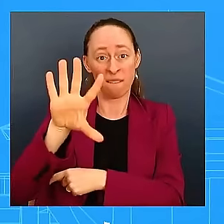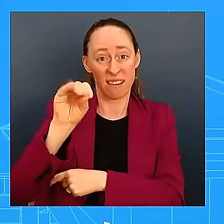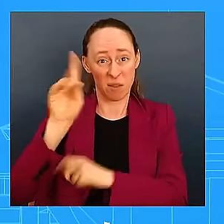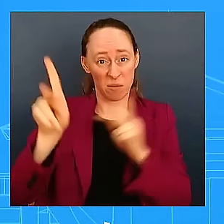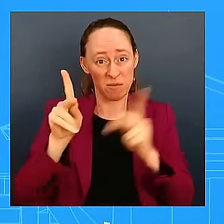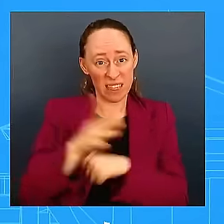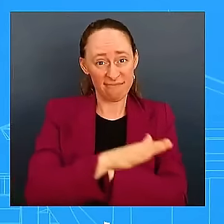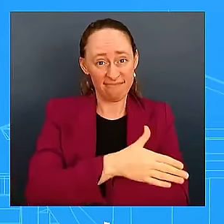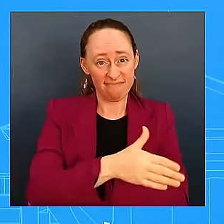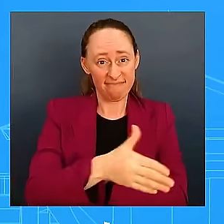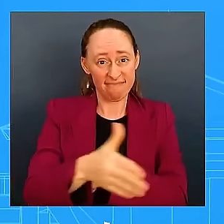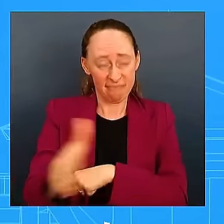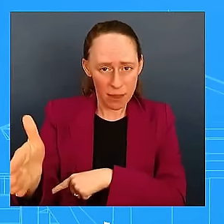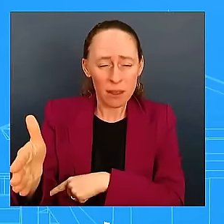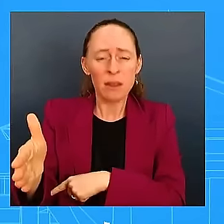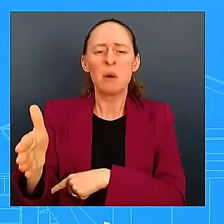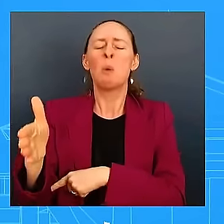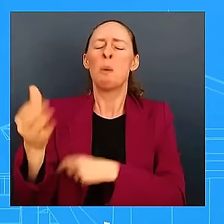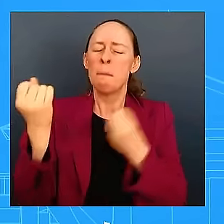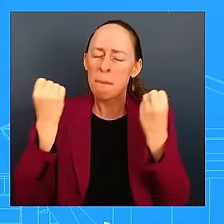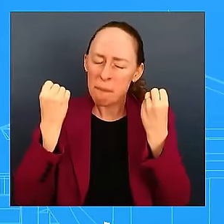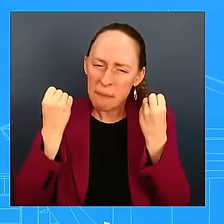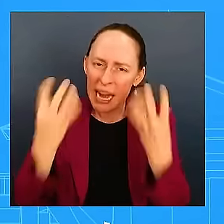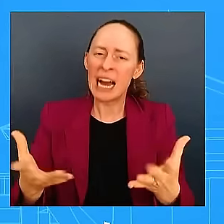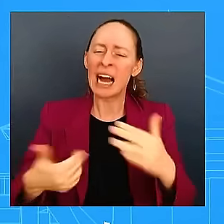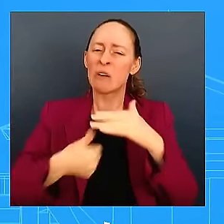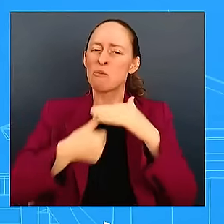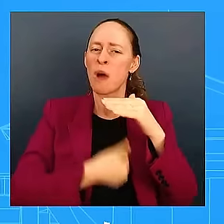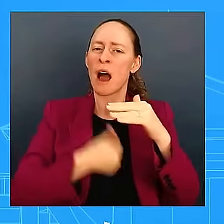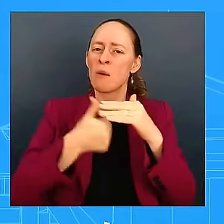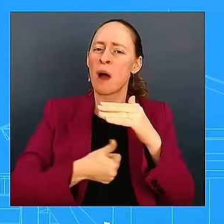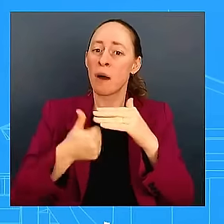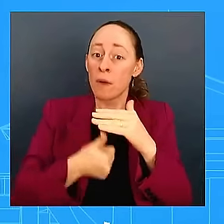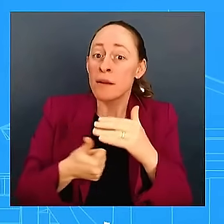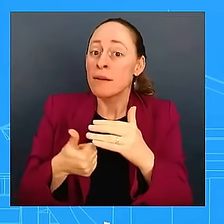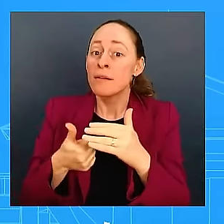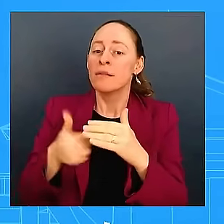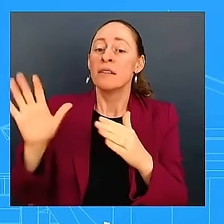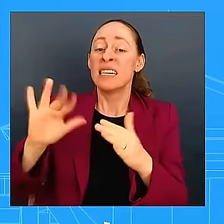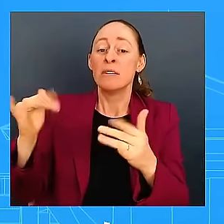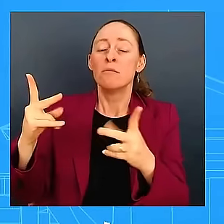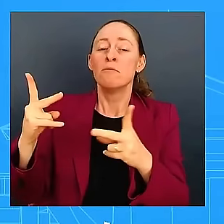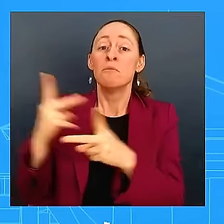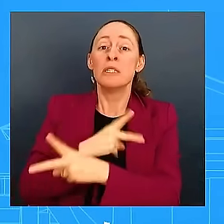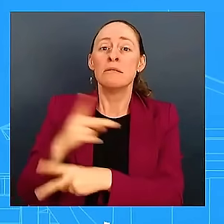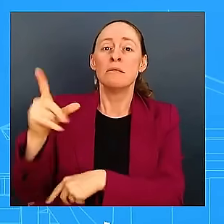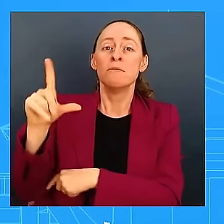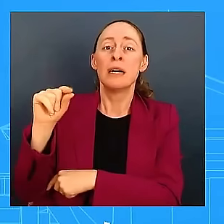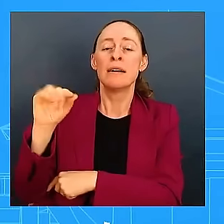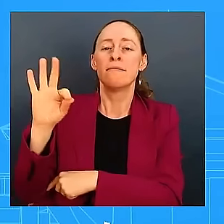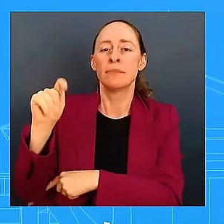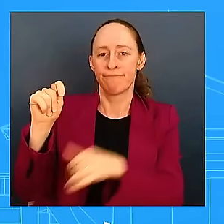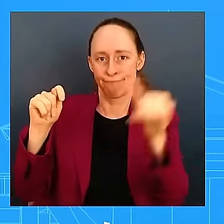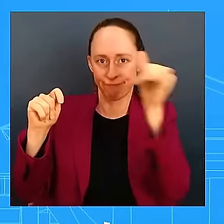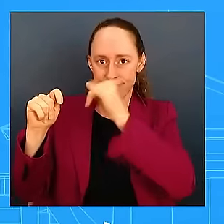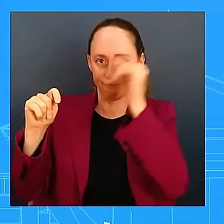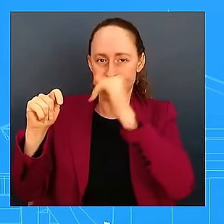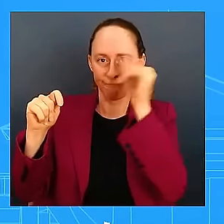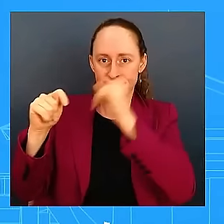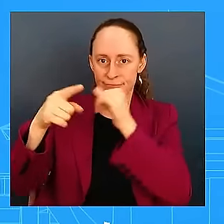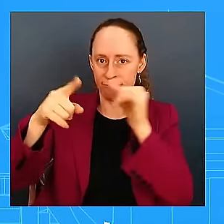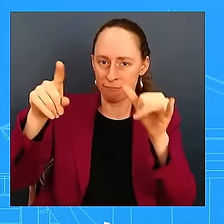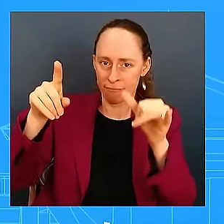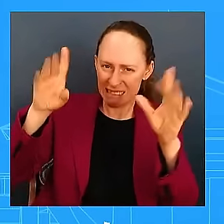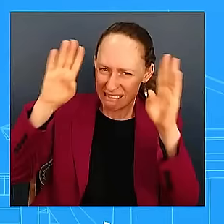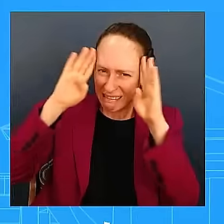this threat from storm surge seriously. Residents that are in these areas, they can still take action. They can take action